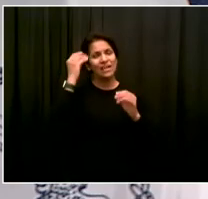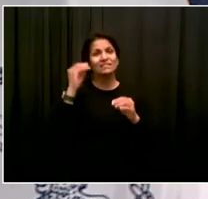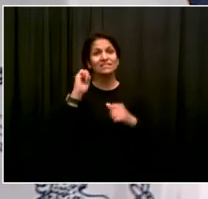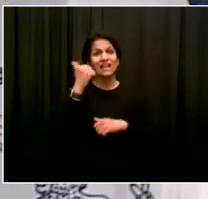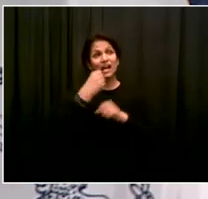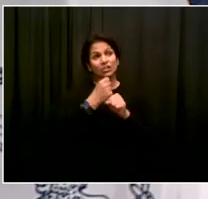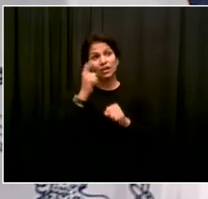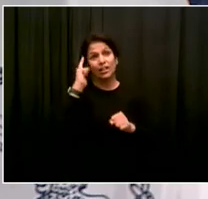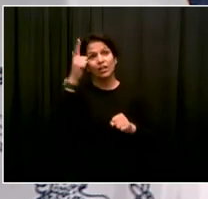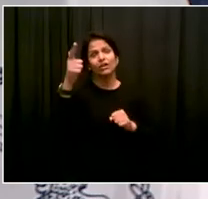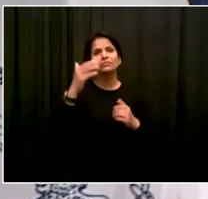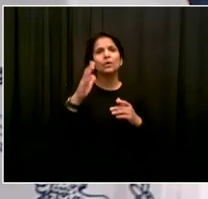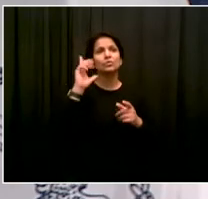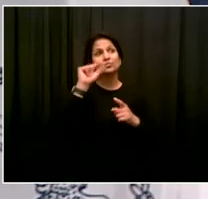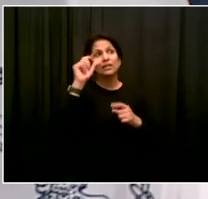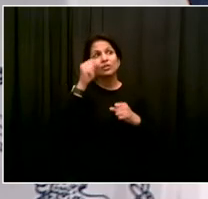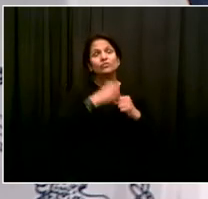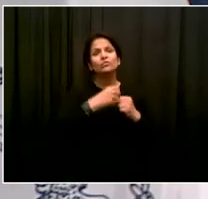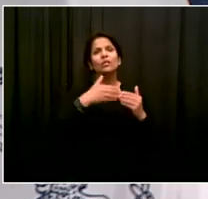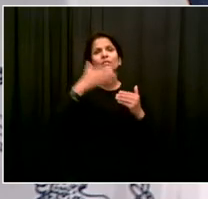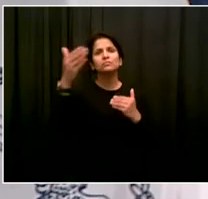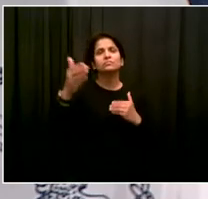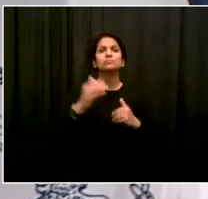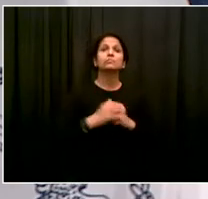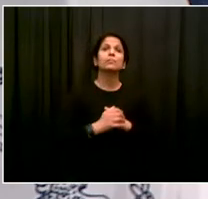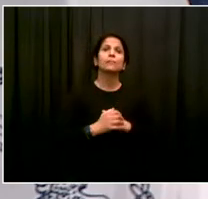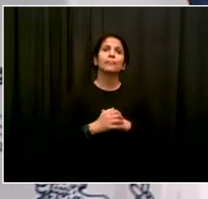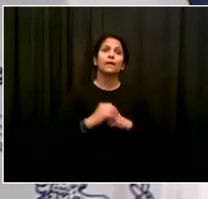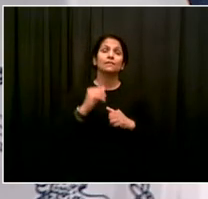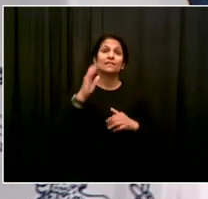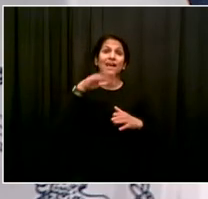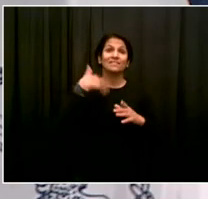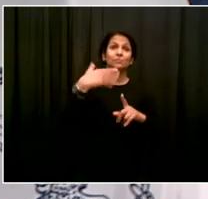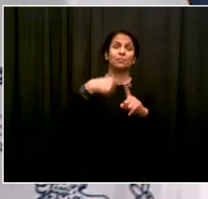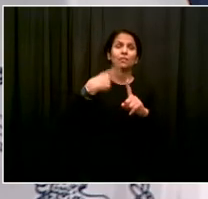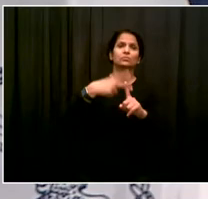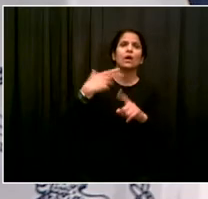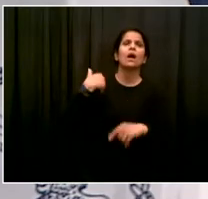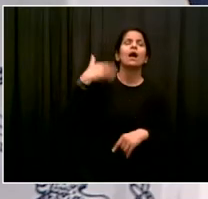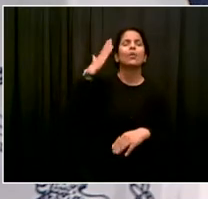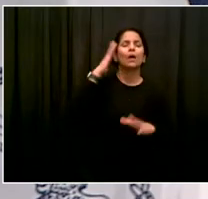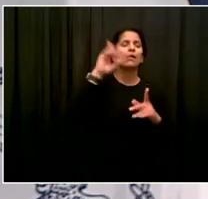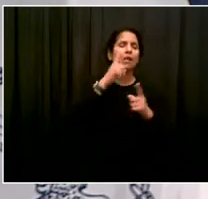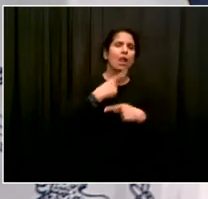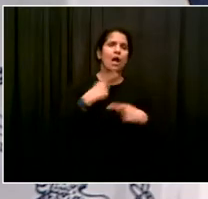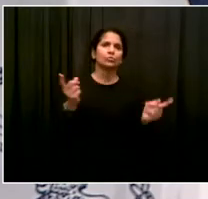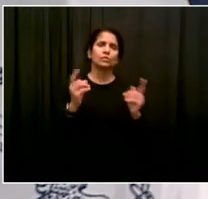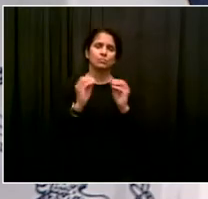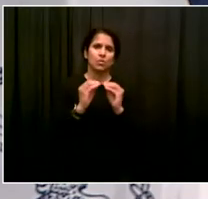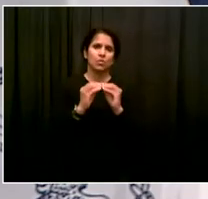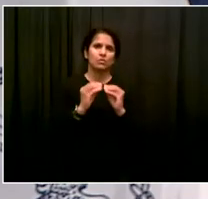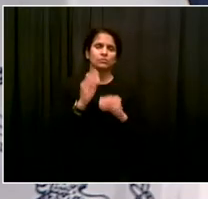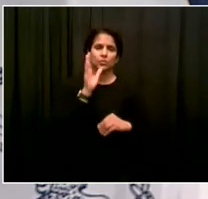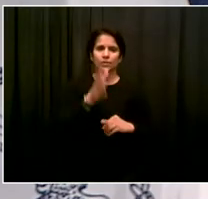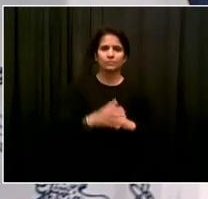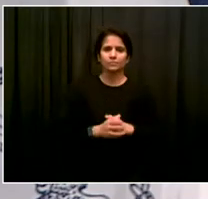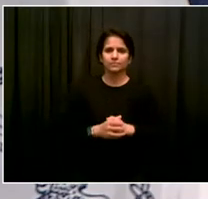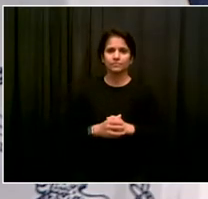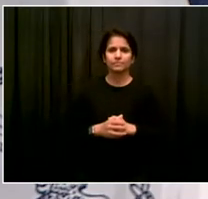couple of months, both how we protect it in the short term, but also a very different vision for its future and what it's going to mean for us.